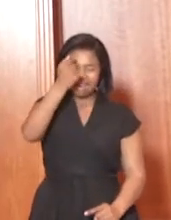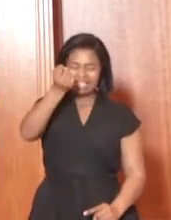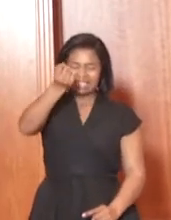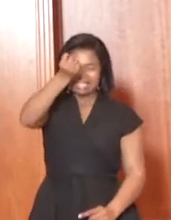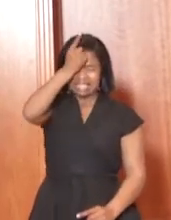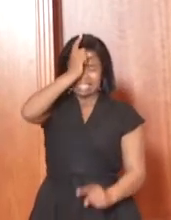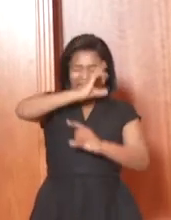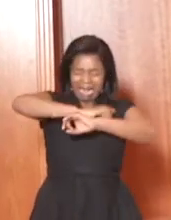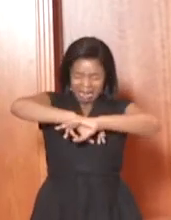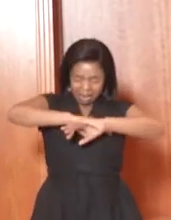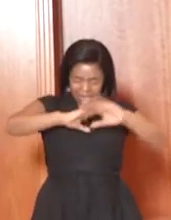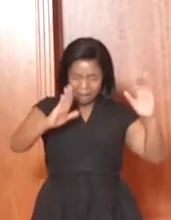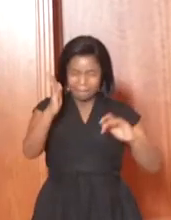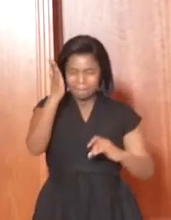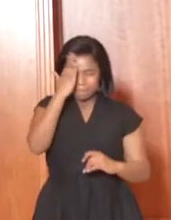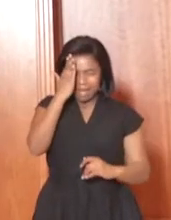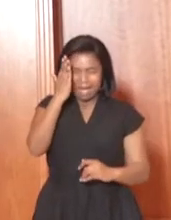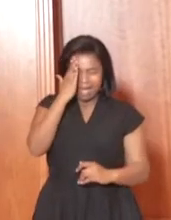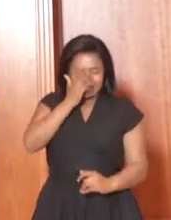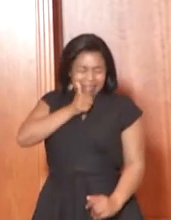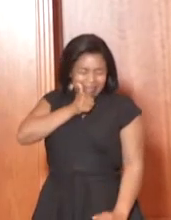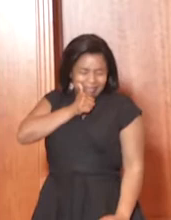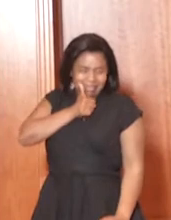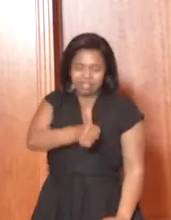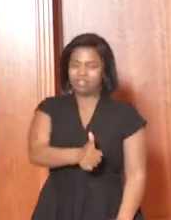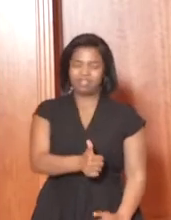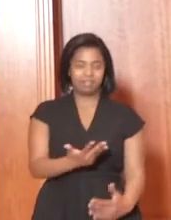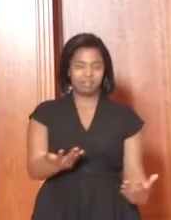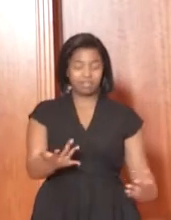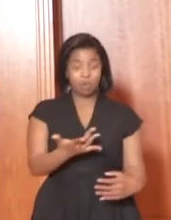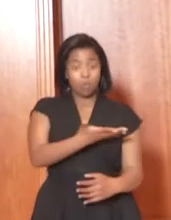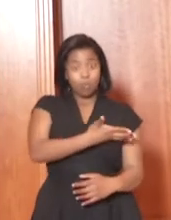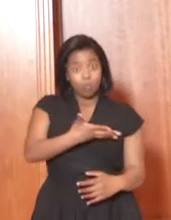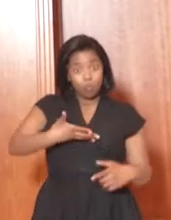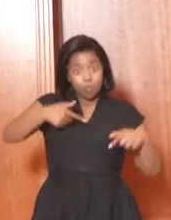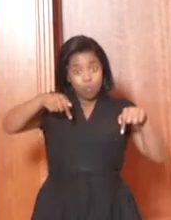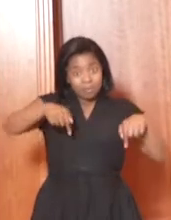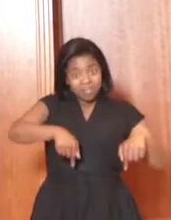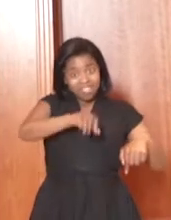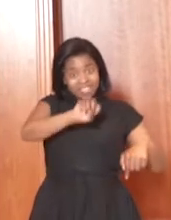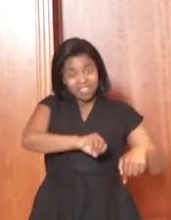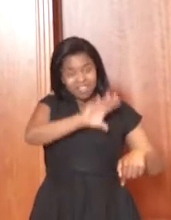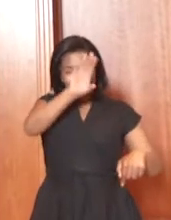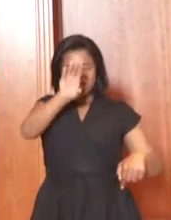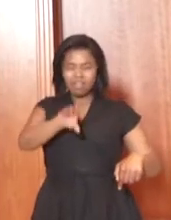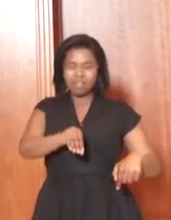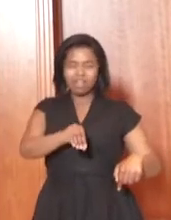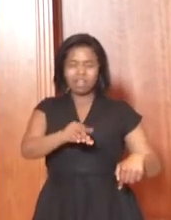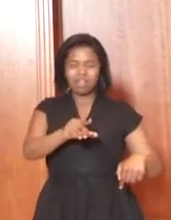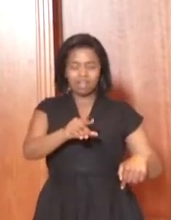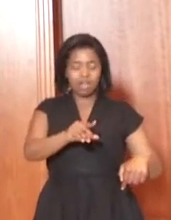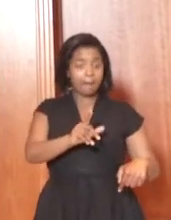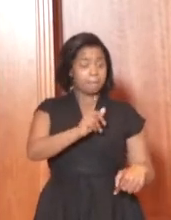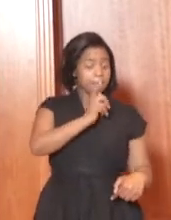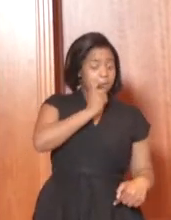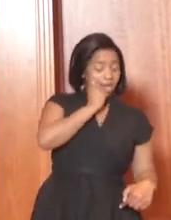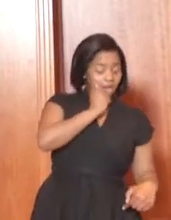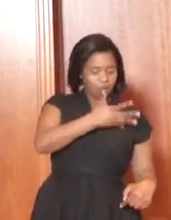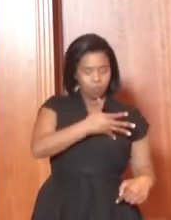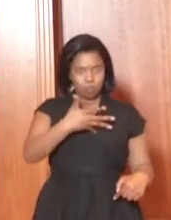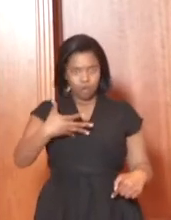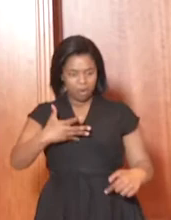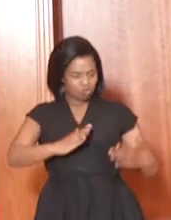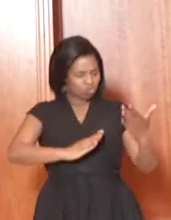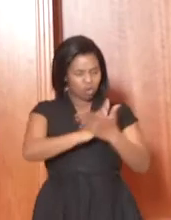attuned to the fact that the women of our country have equal rights just like they